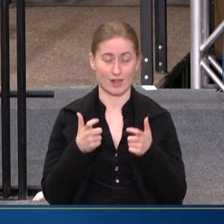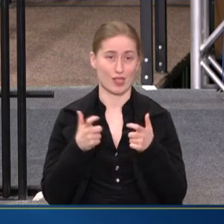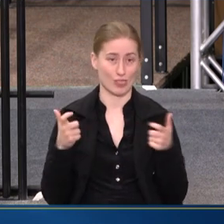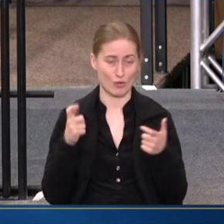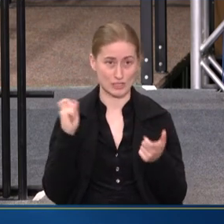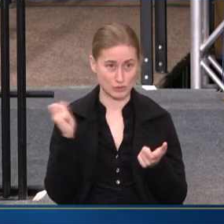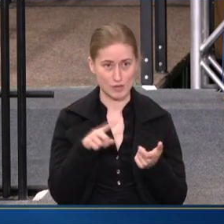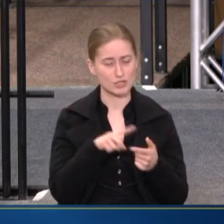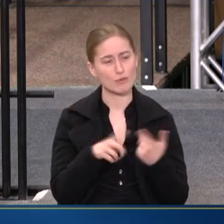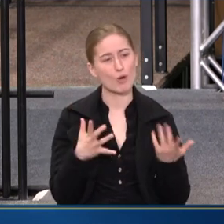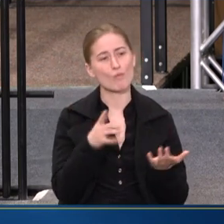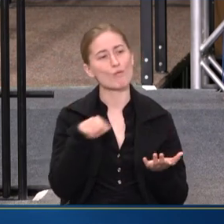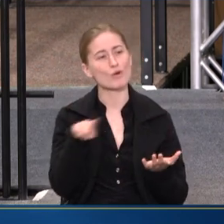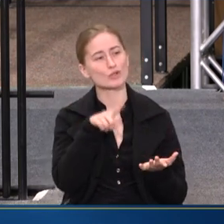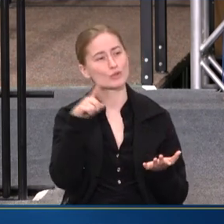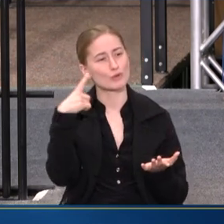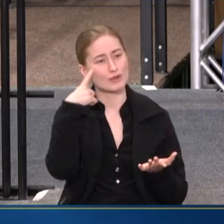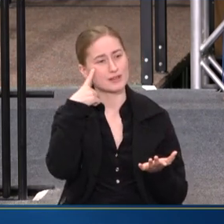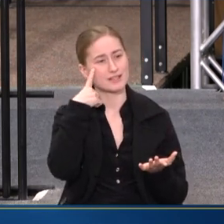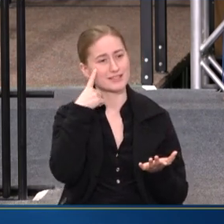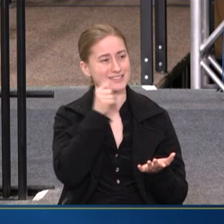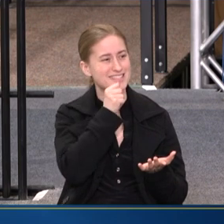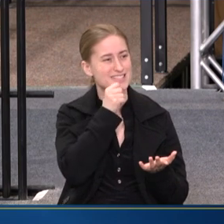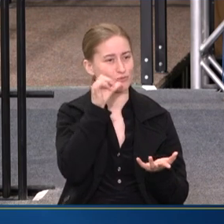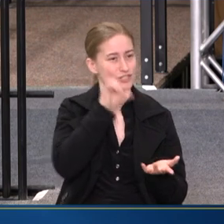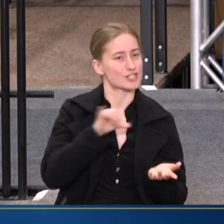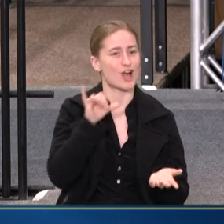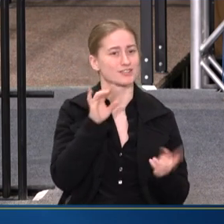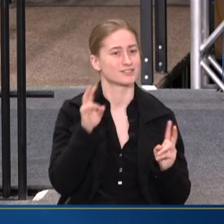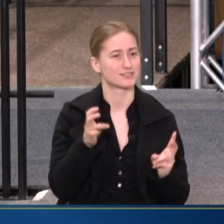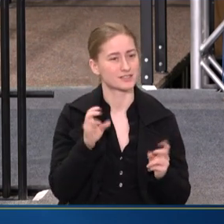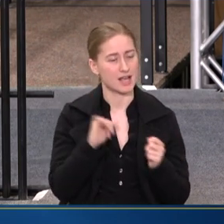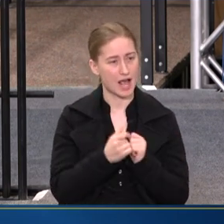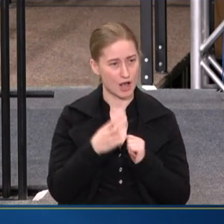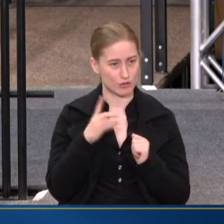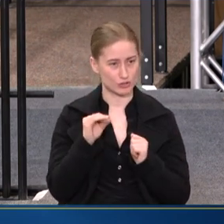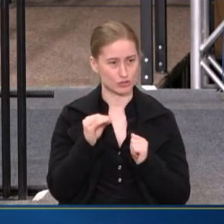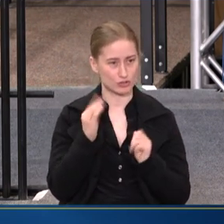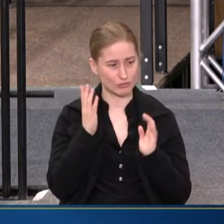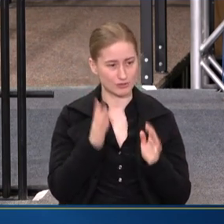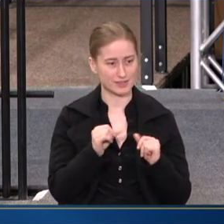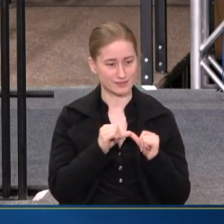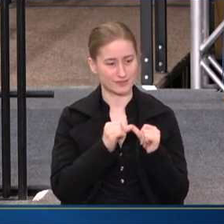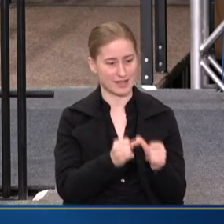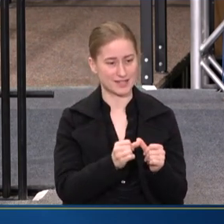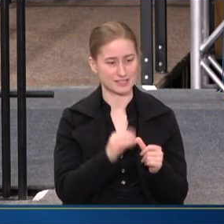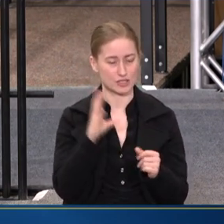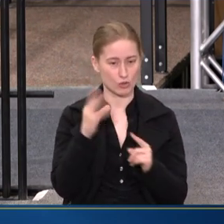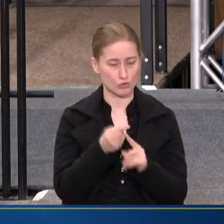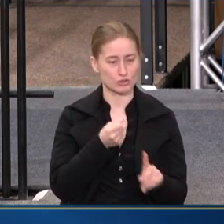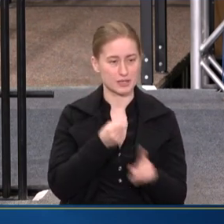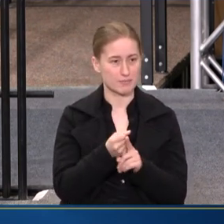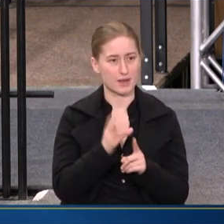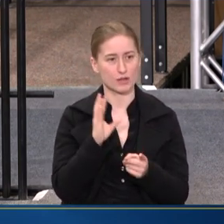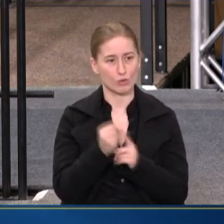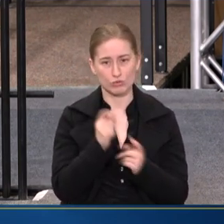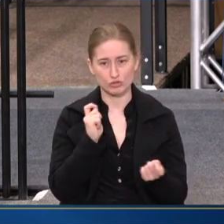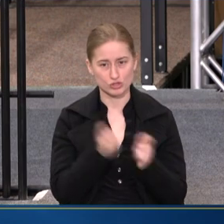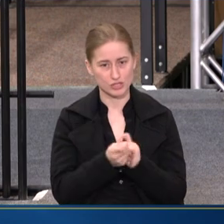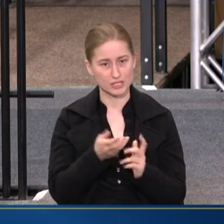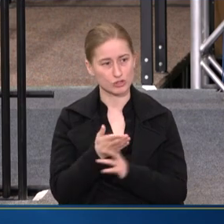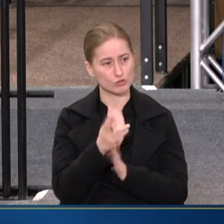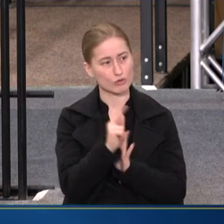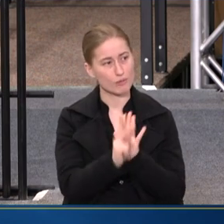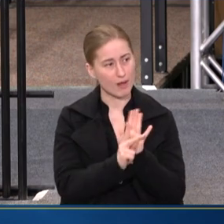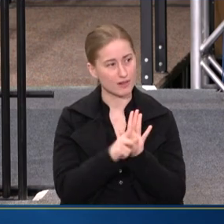but what do you think is the secret sauce there? How do you leave lasting culture impact, culture change through the